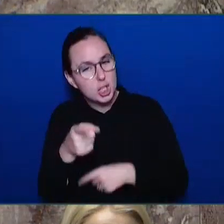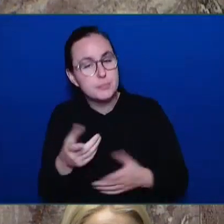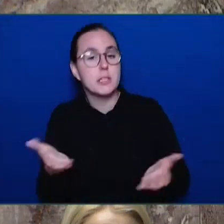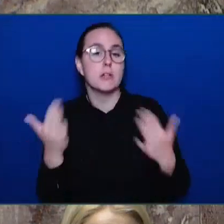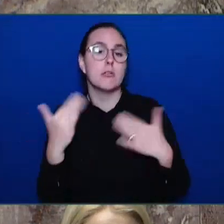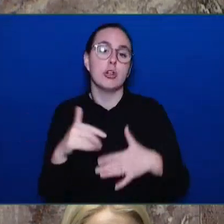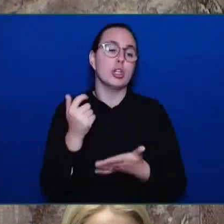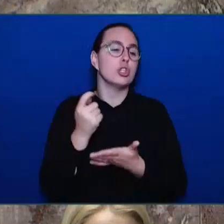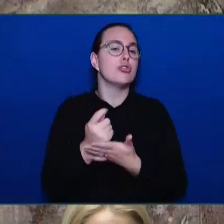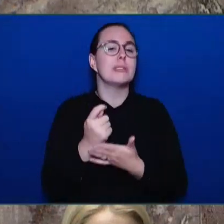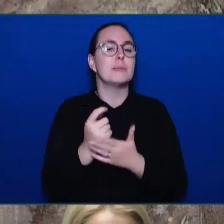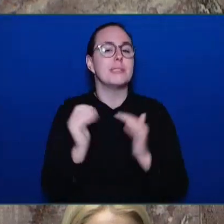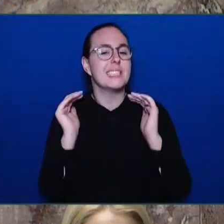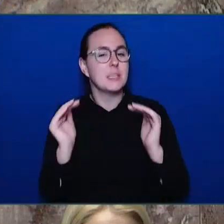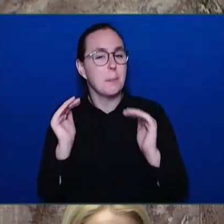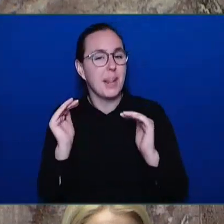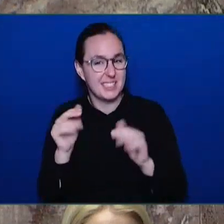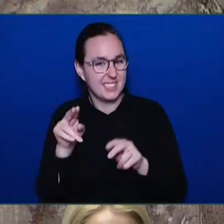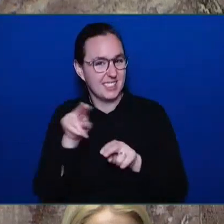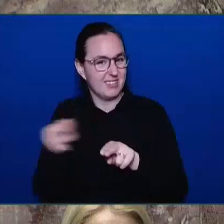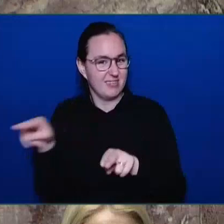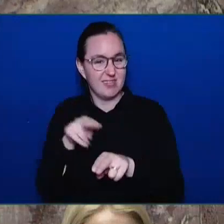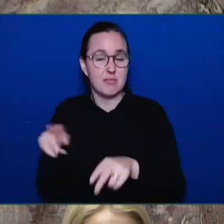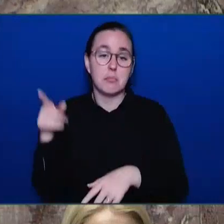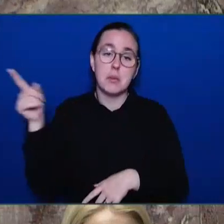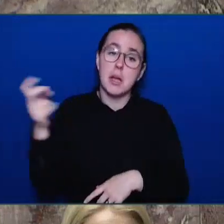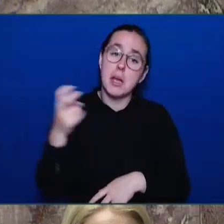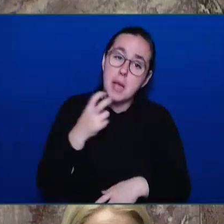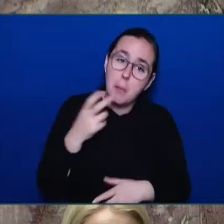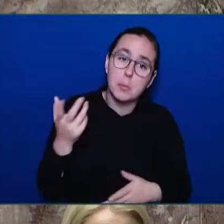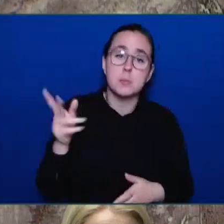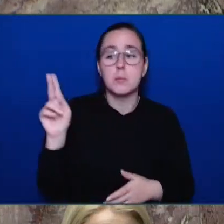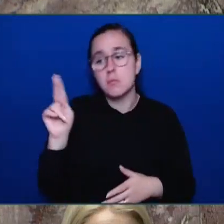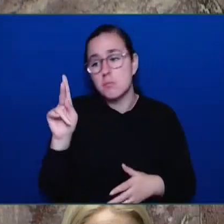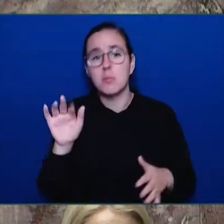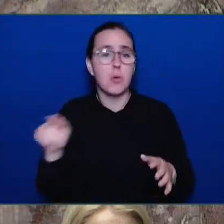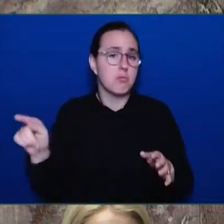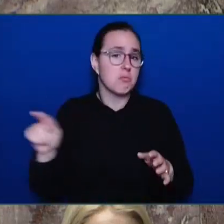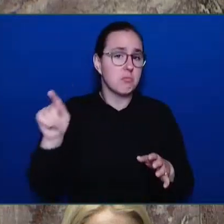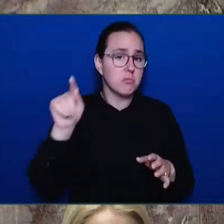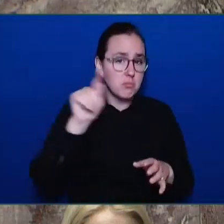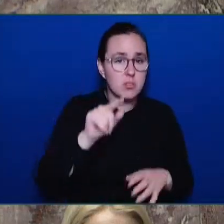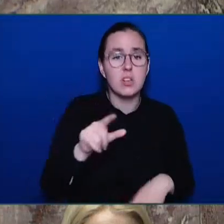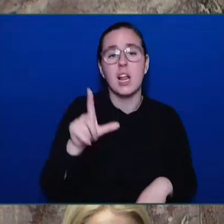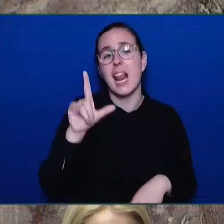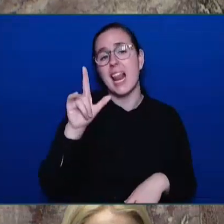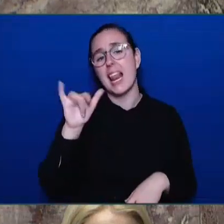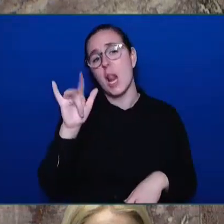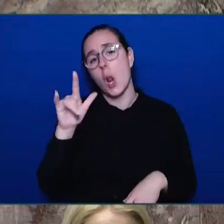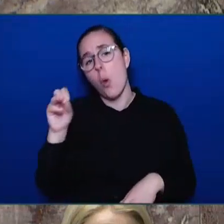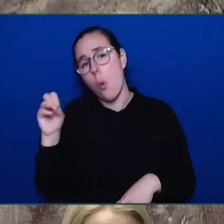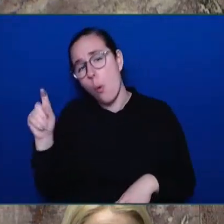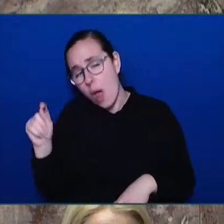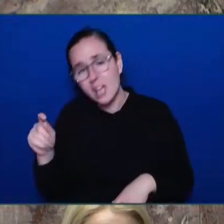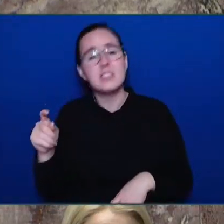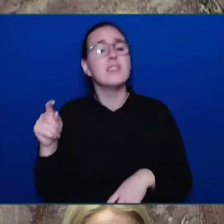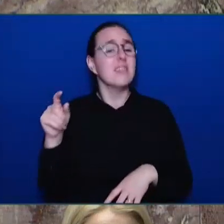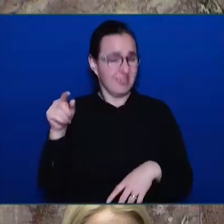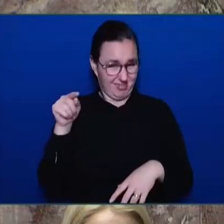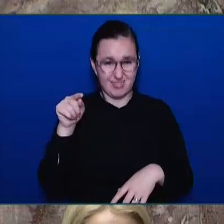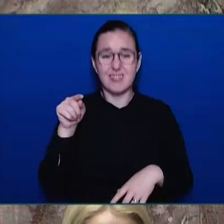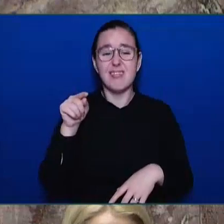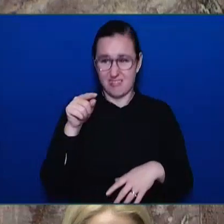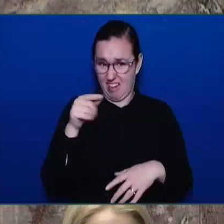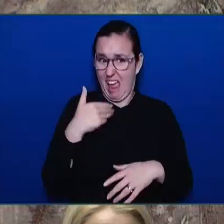Lillawat. We have new sobering beds in Port Hardy. We are making strides every day to ramp up